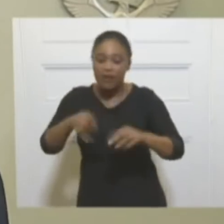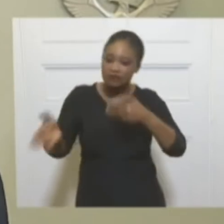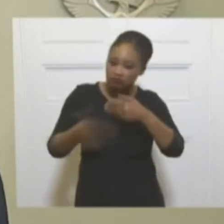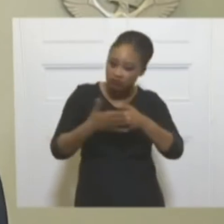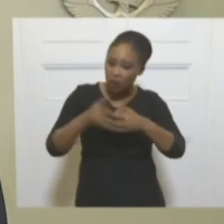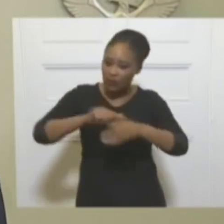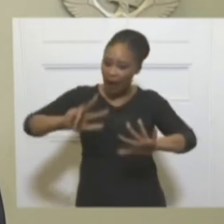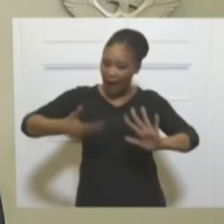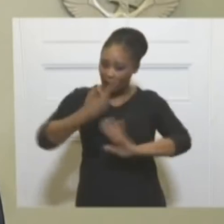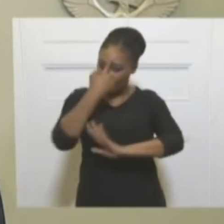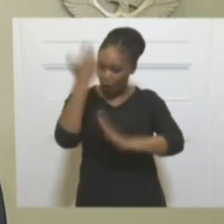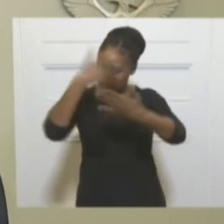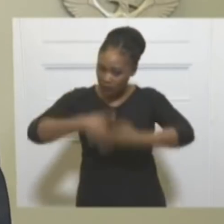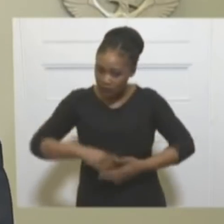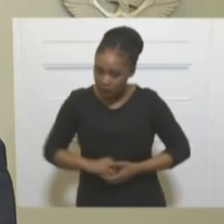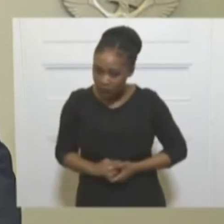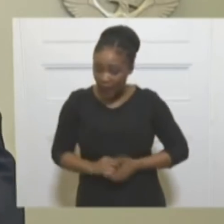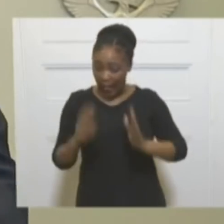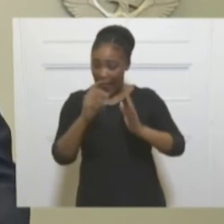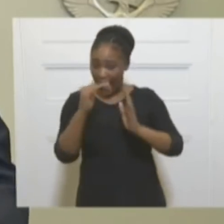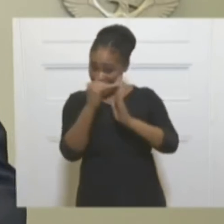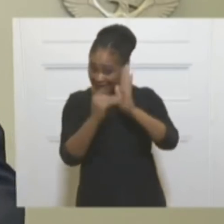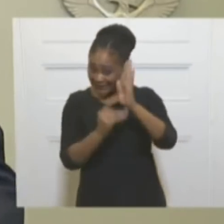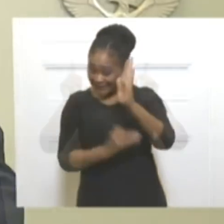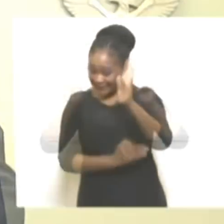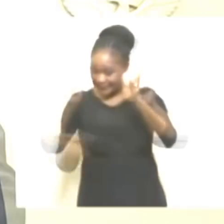of these establishments will be released shortly.